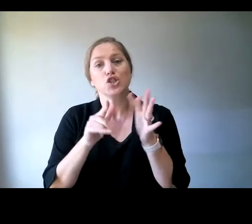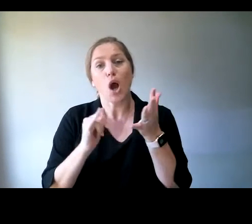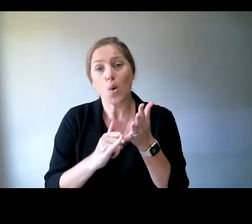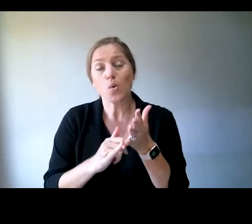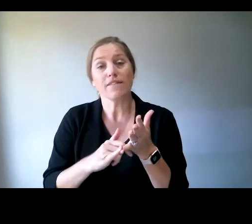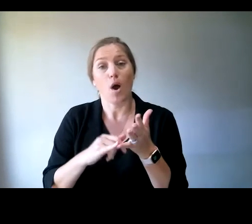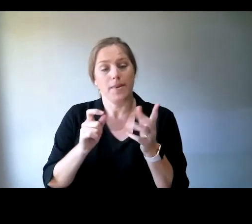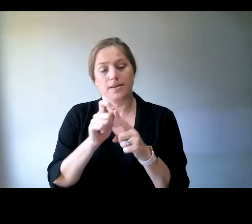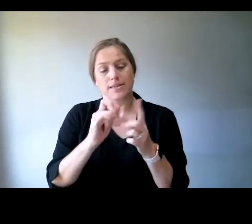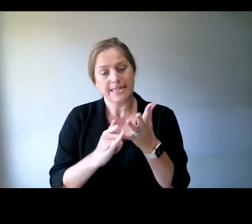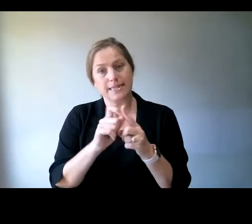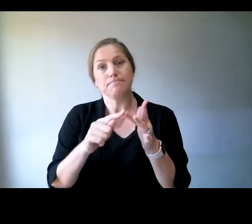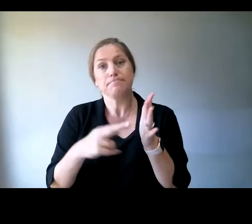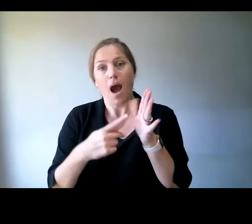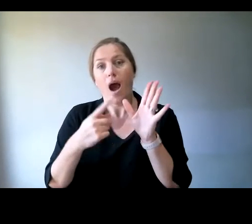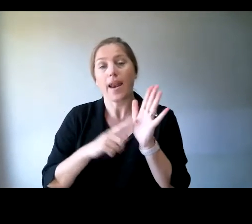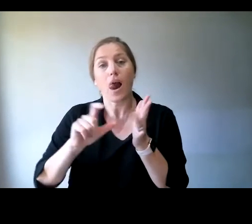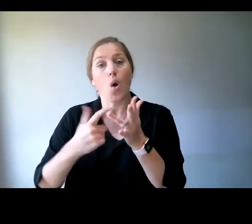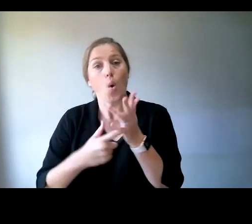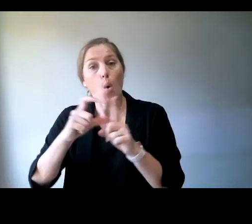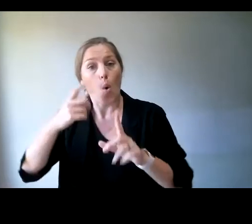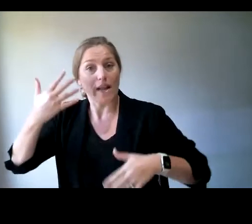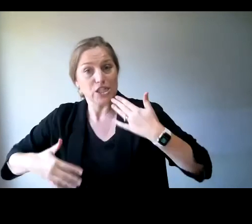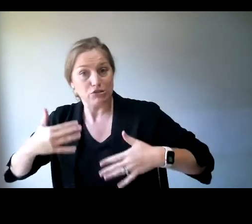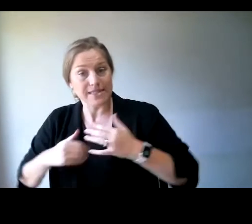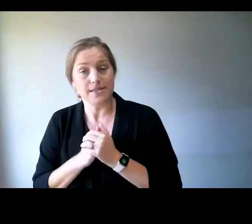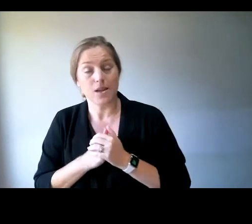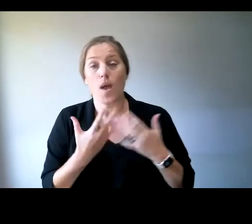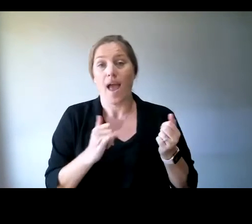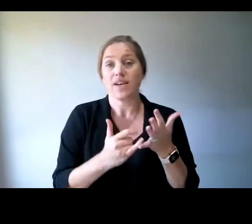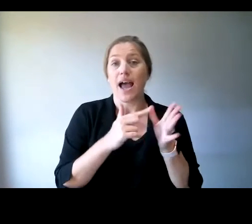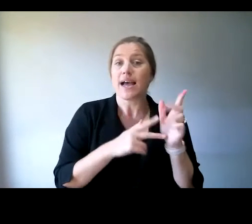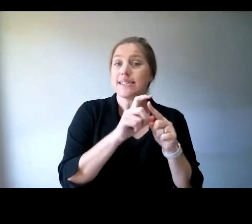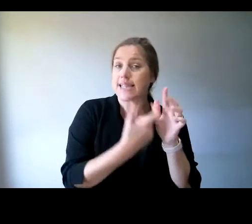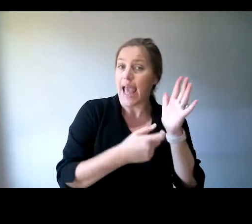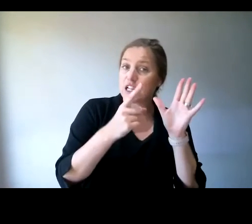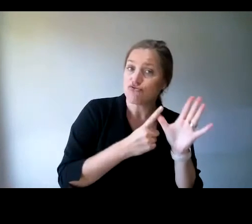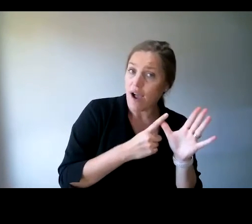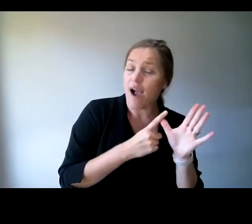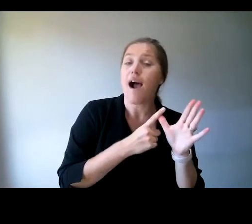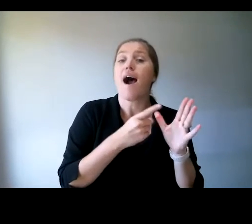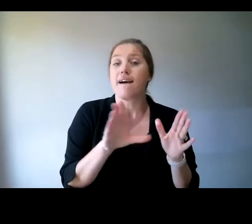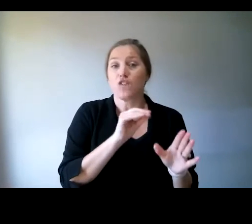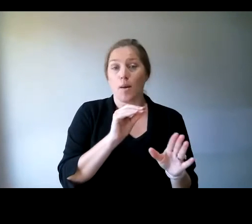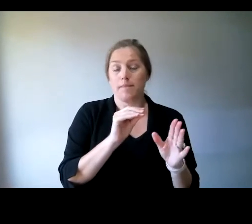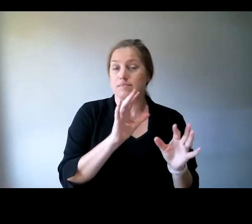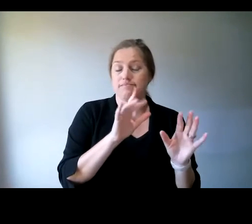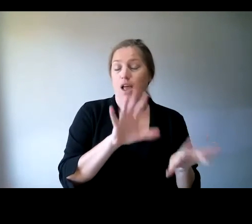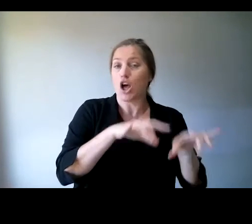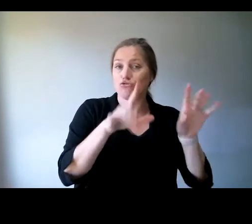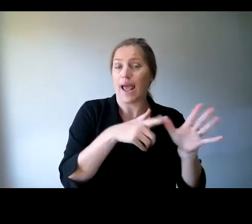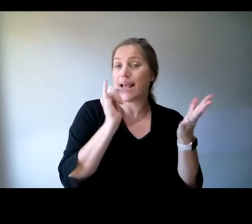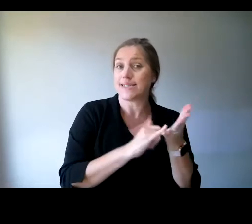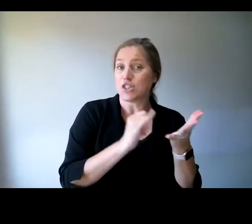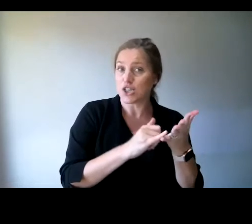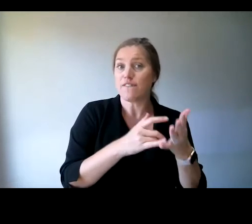by putting some things in the chat for us this afternoon. We've got Sandra South from the Australian Association of Gerontology helping